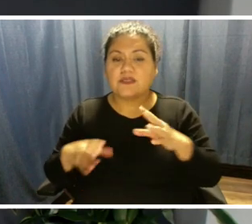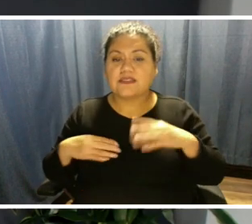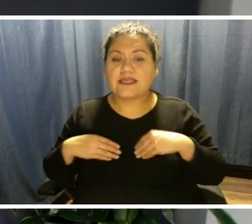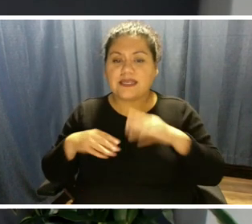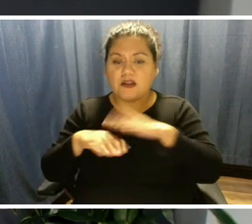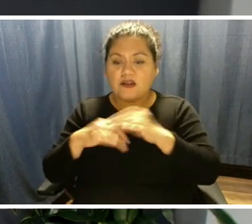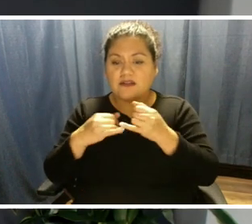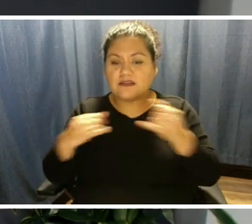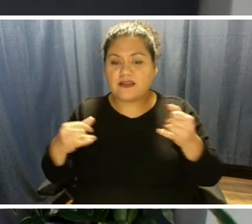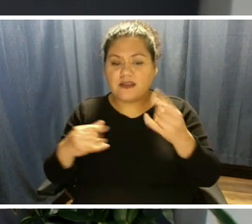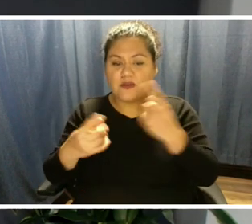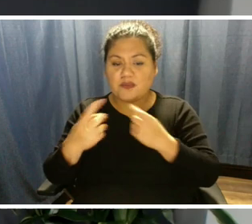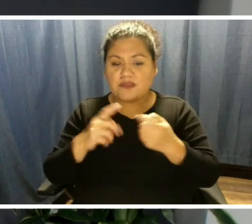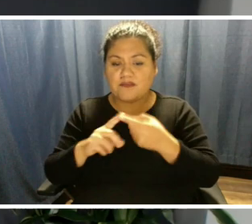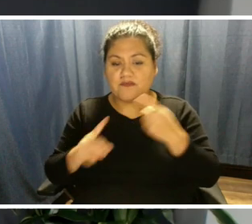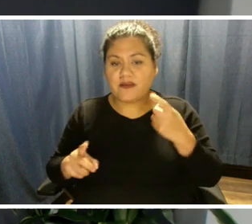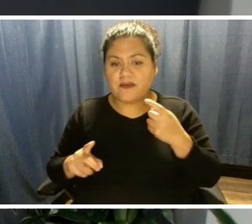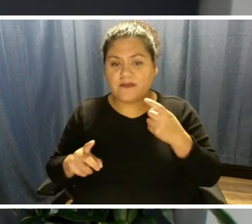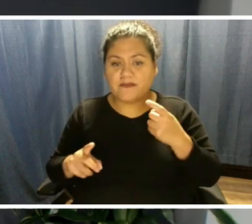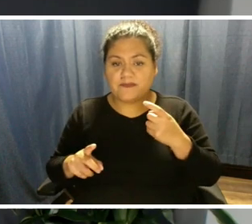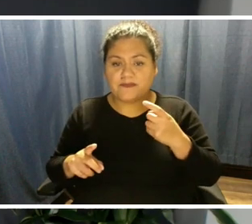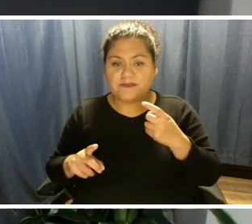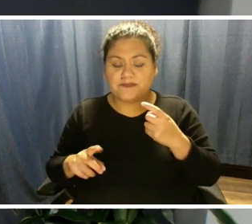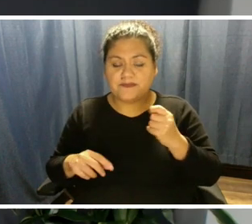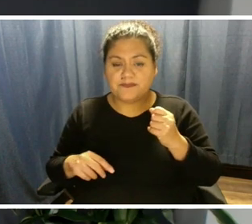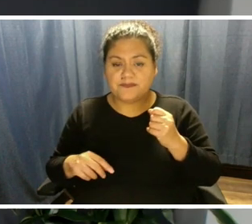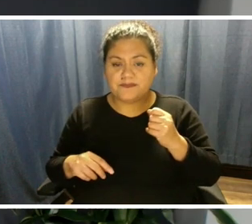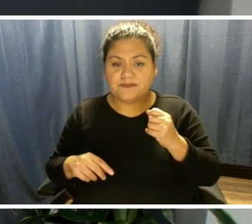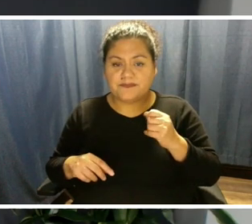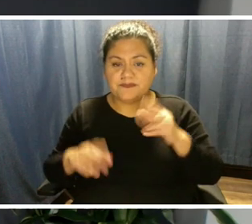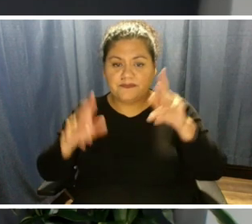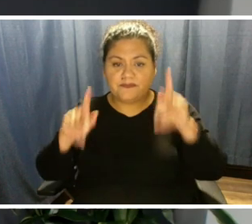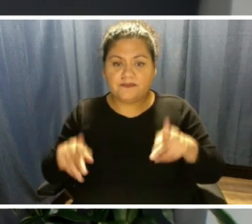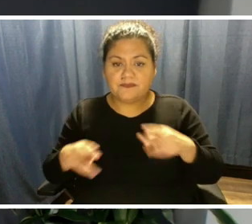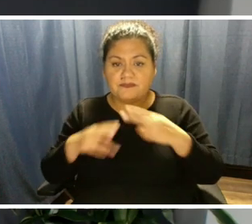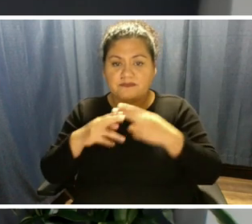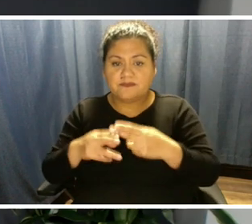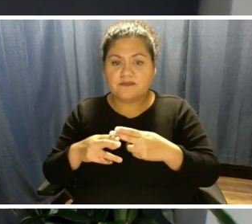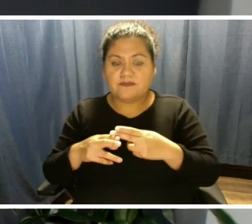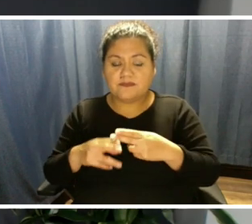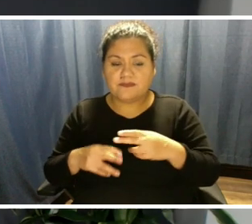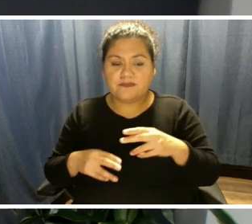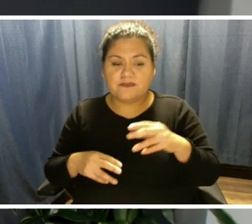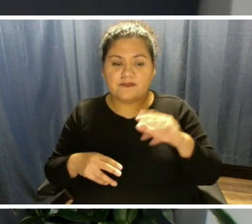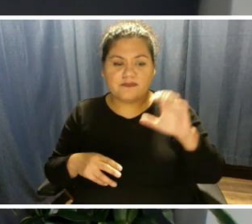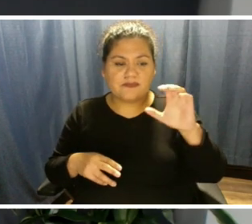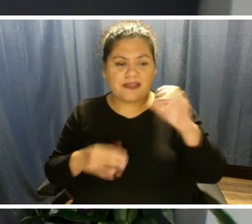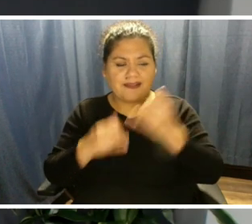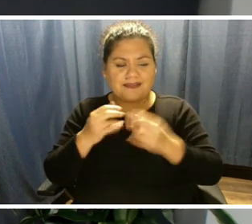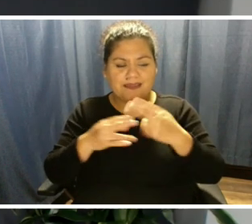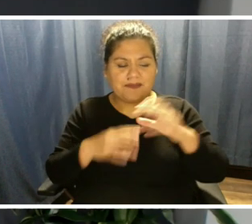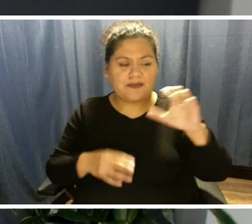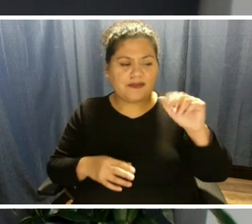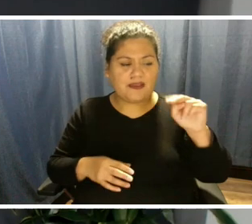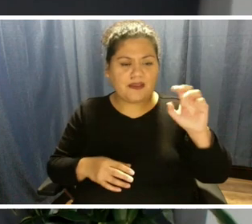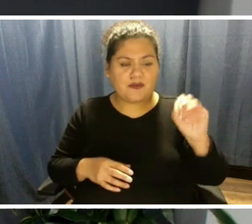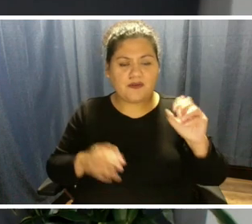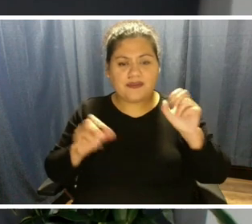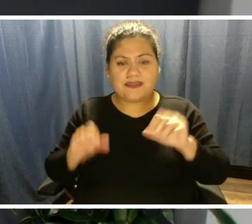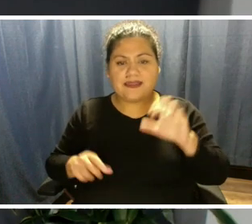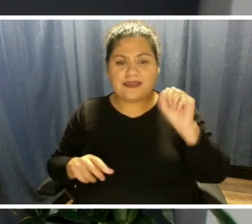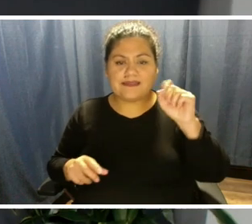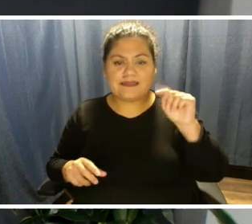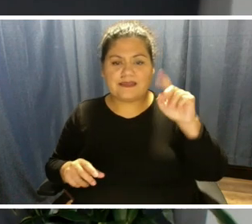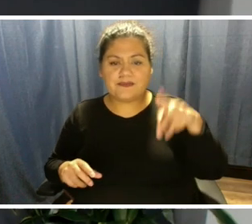next. And this one comes from a person named Tehi Kano. And the question is, can the STP nuclear